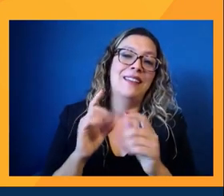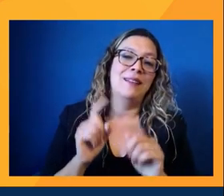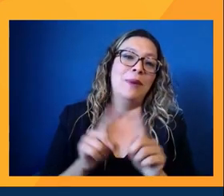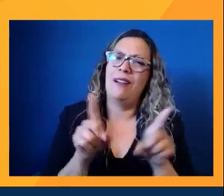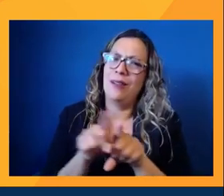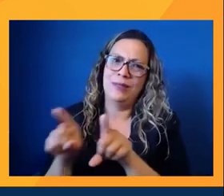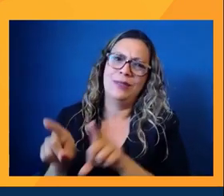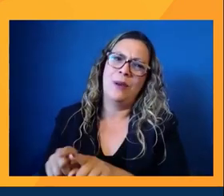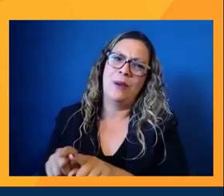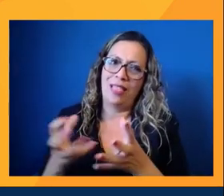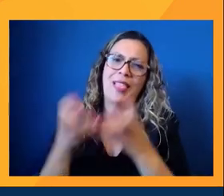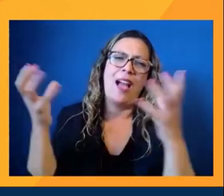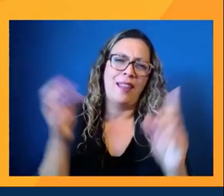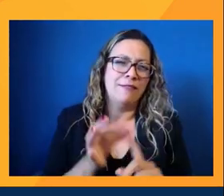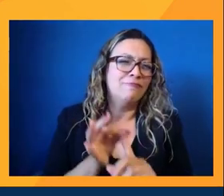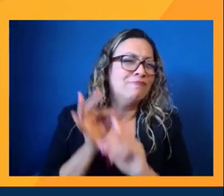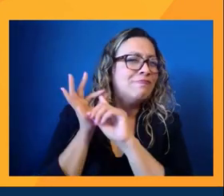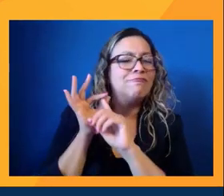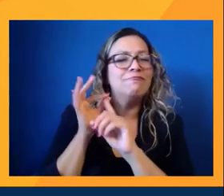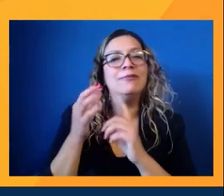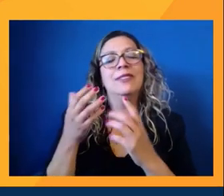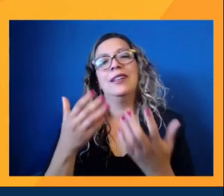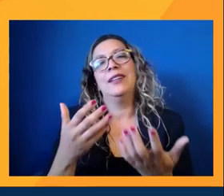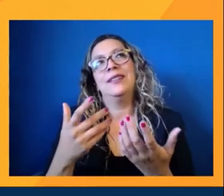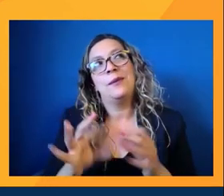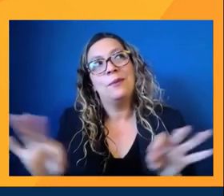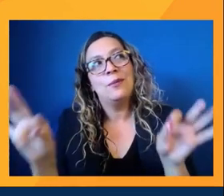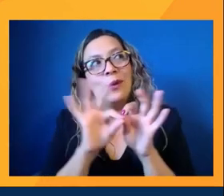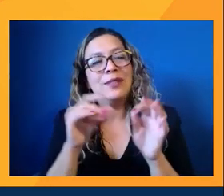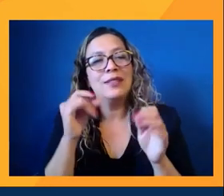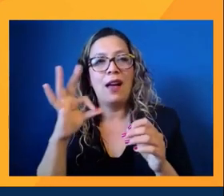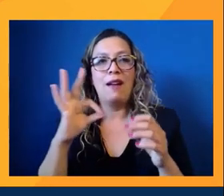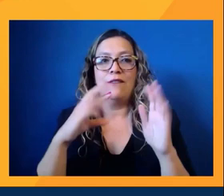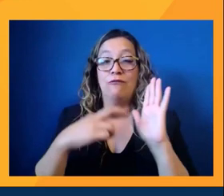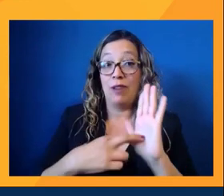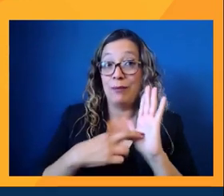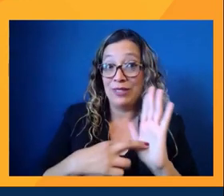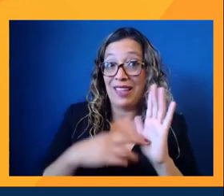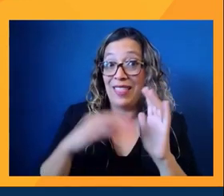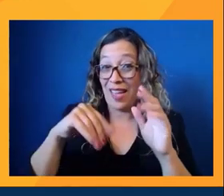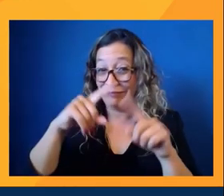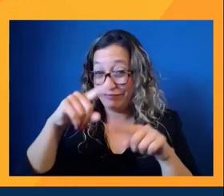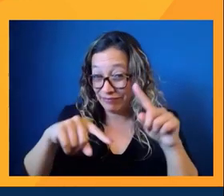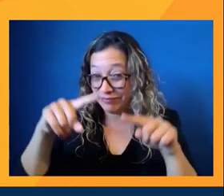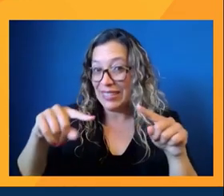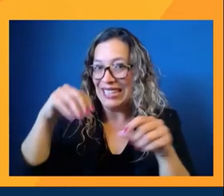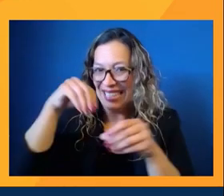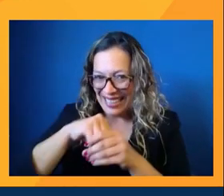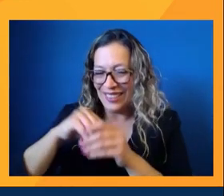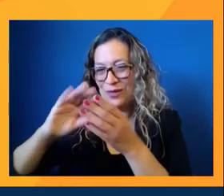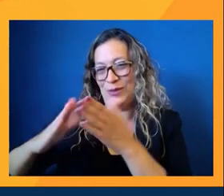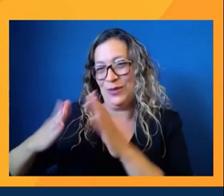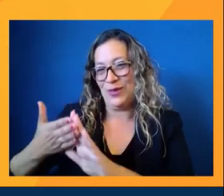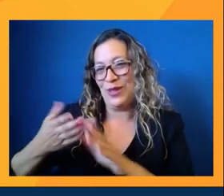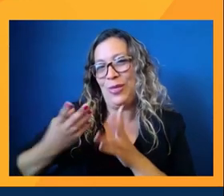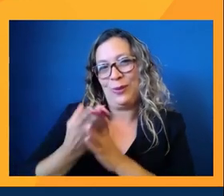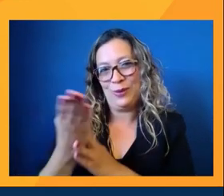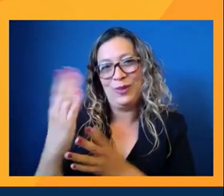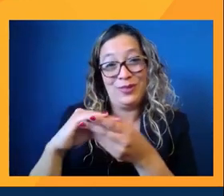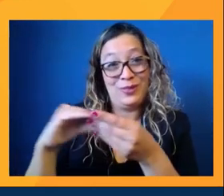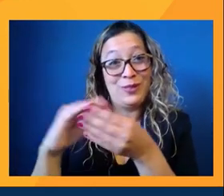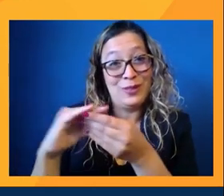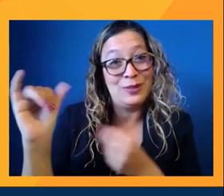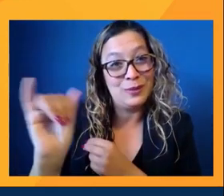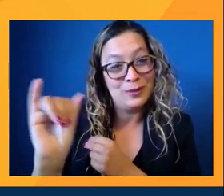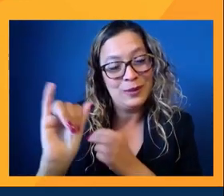you know, the importance of representing that diversity within our community through our stories. And